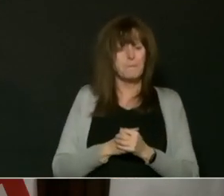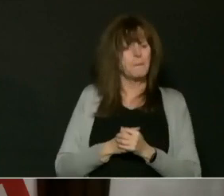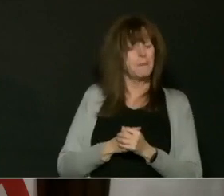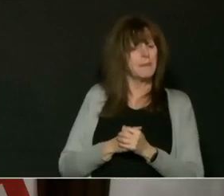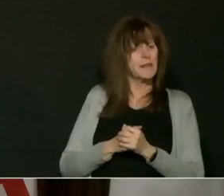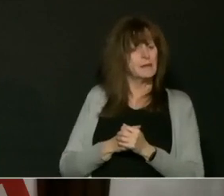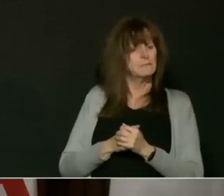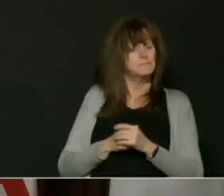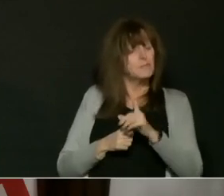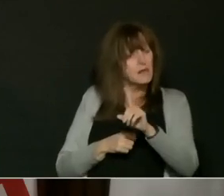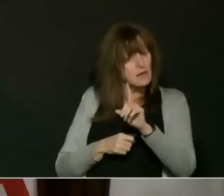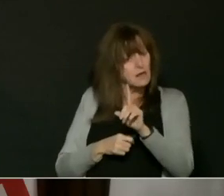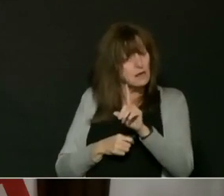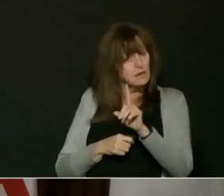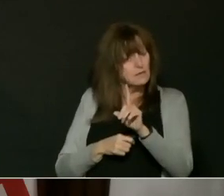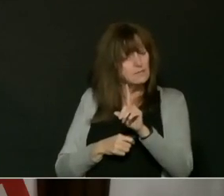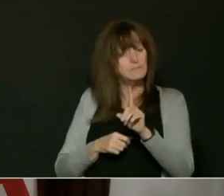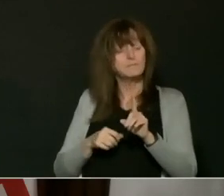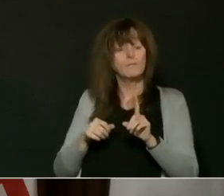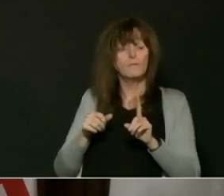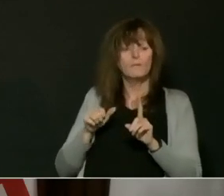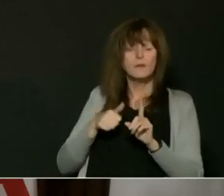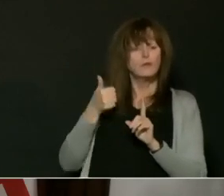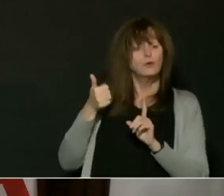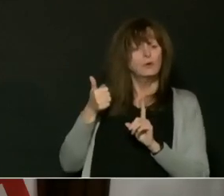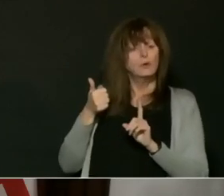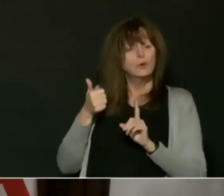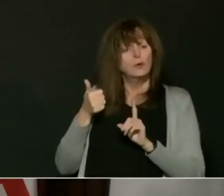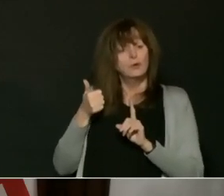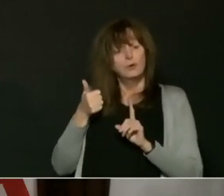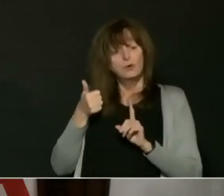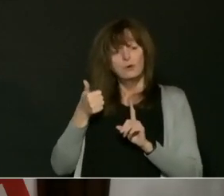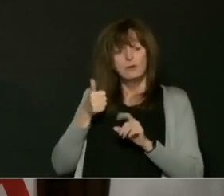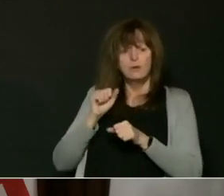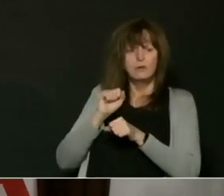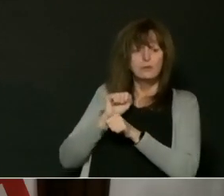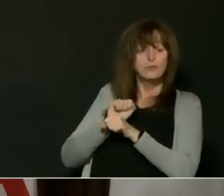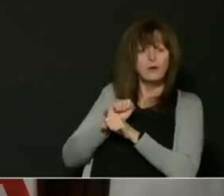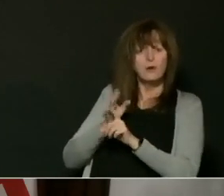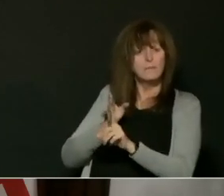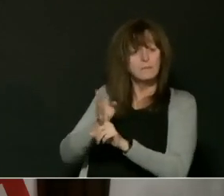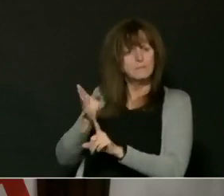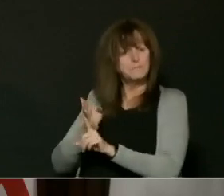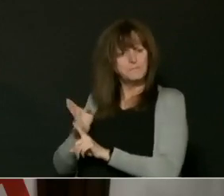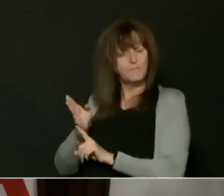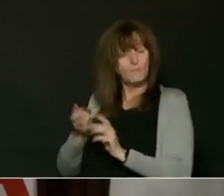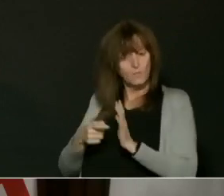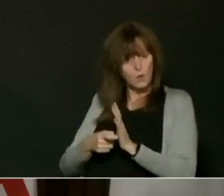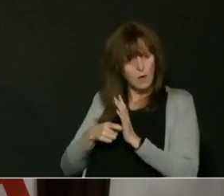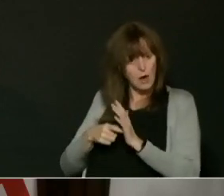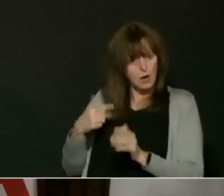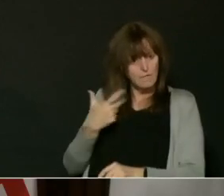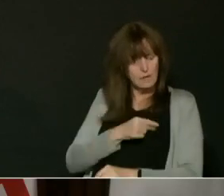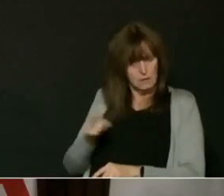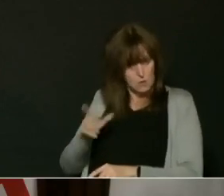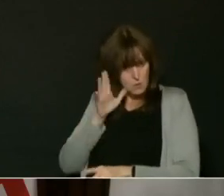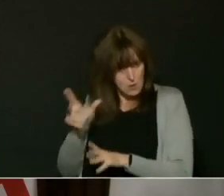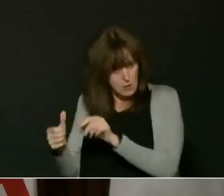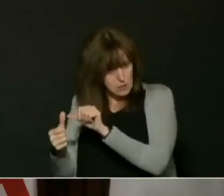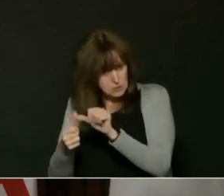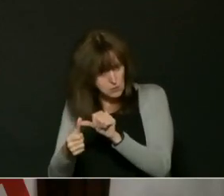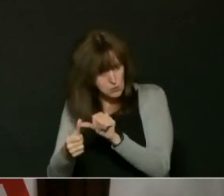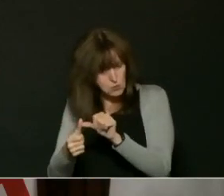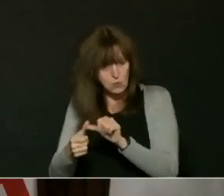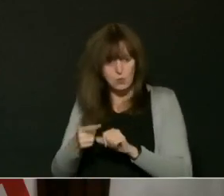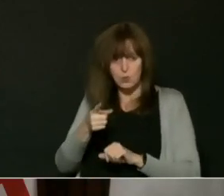for other professions will continue. Have you begun thinking about when these should be ended?